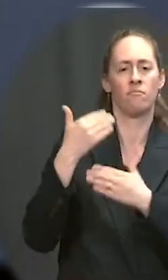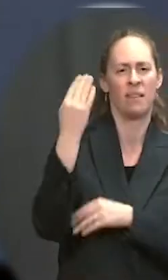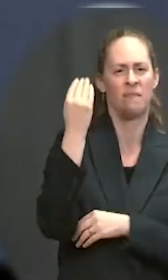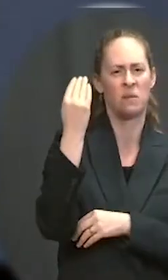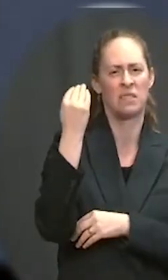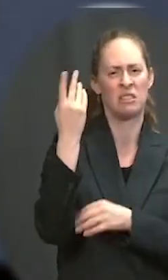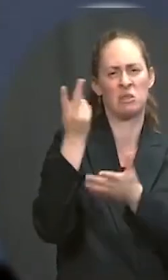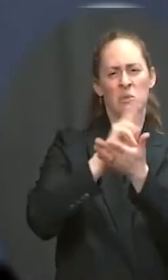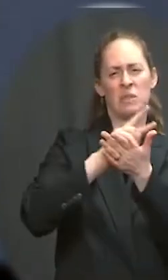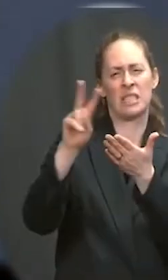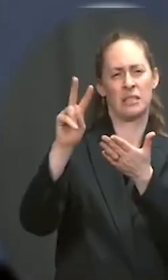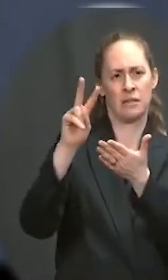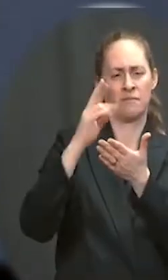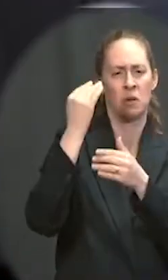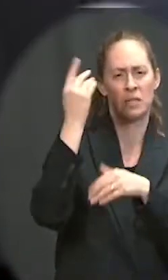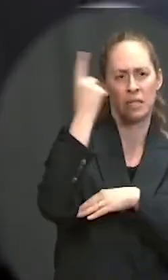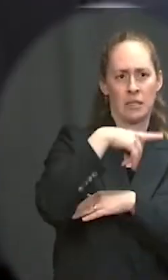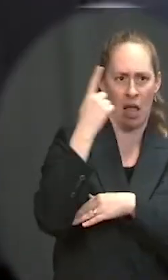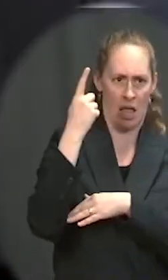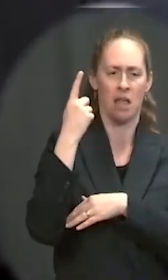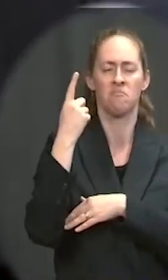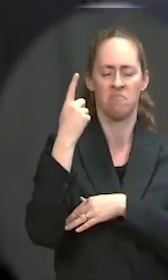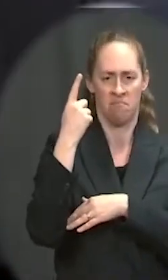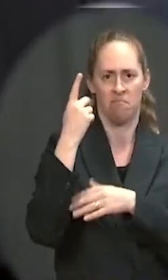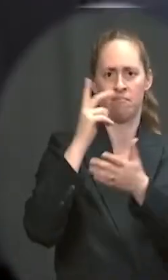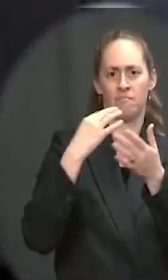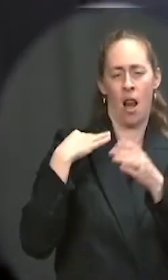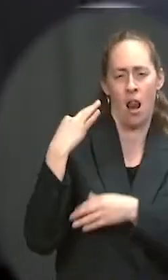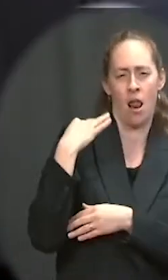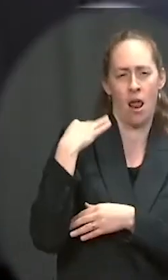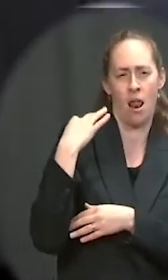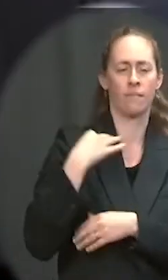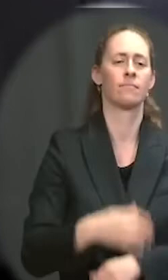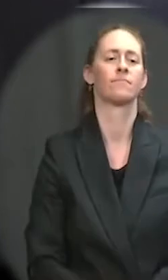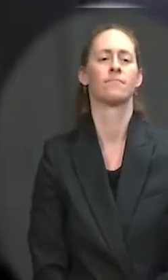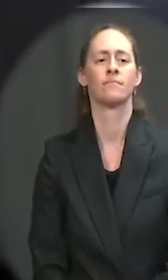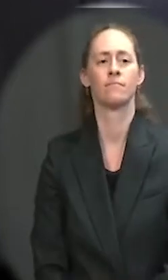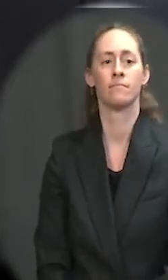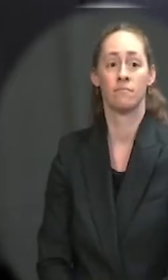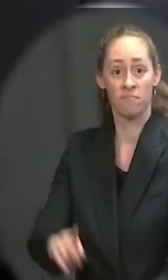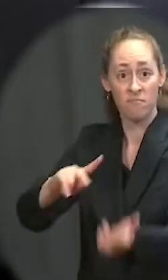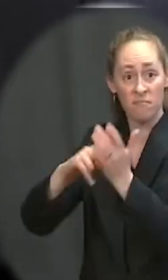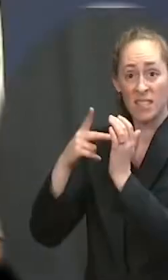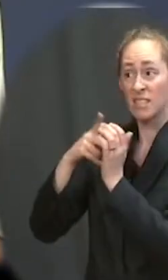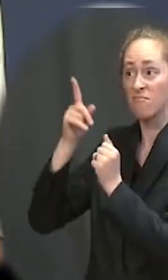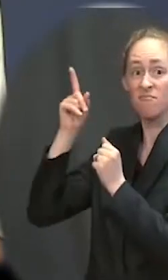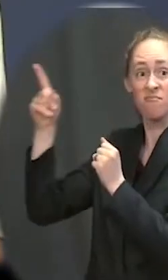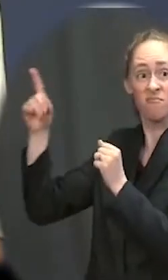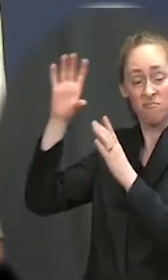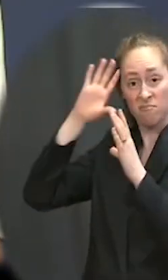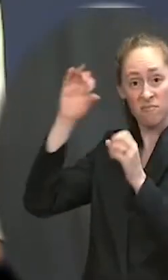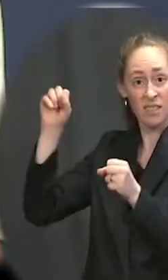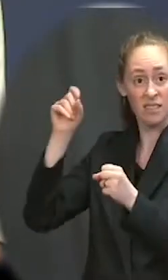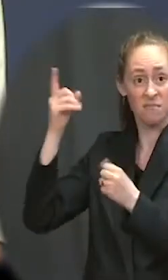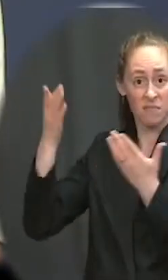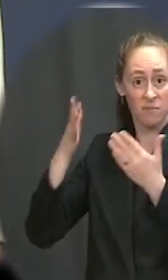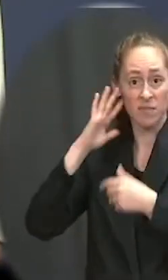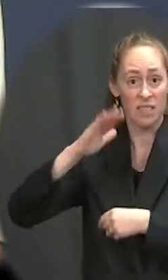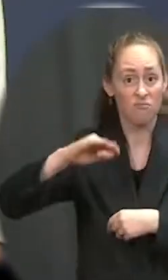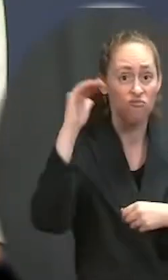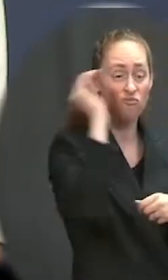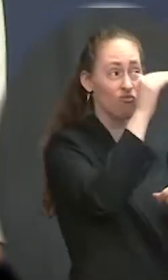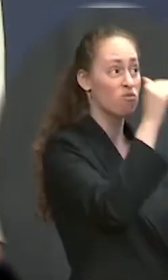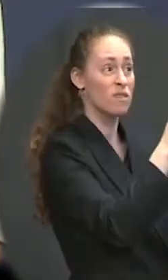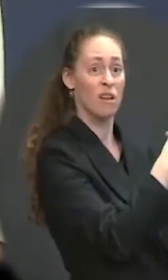a very rapid turnaround. Okay. And does he envision asking Congress for more money for this? When Congress comes back, we are happy to